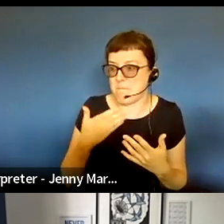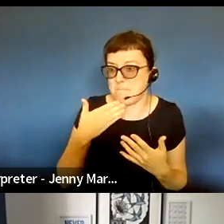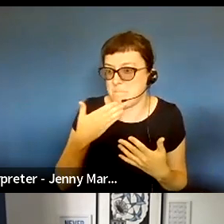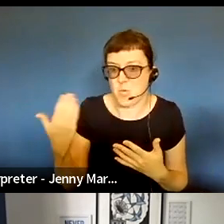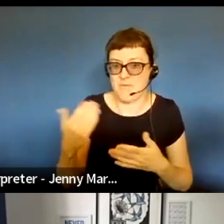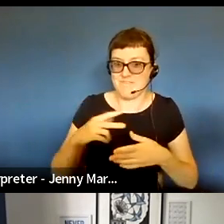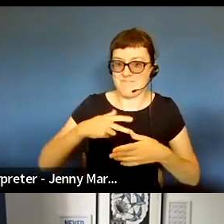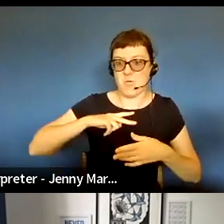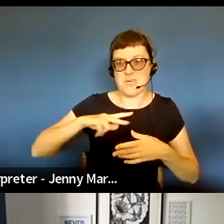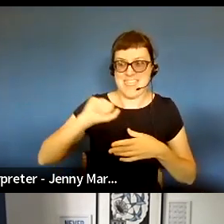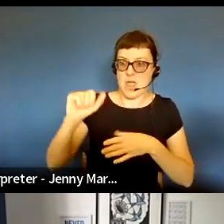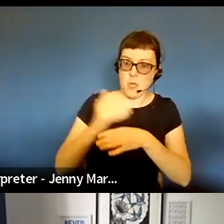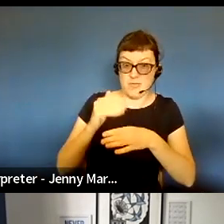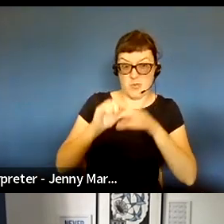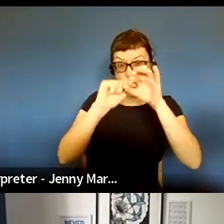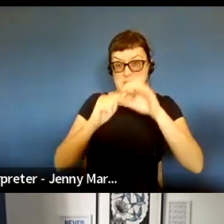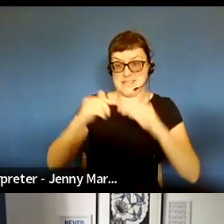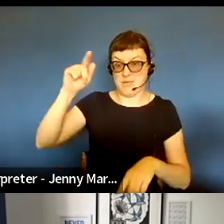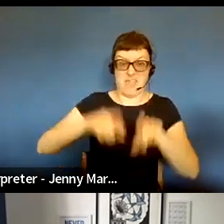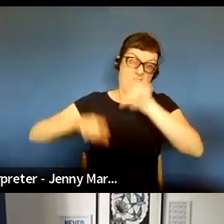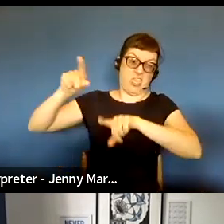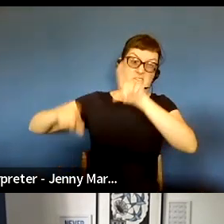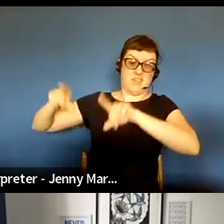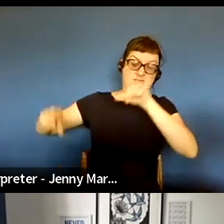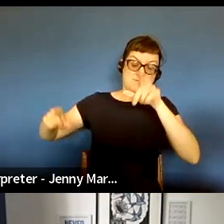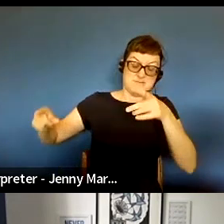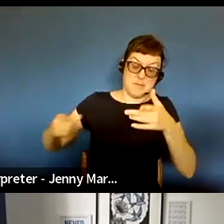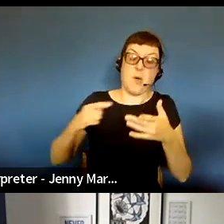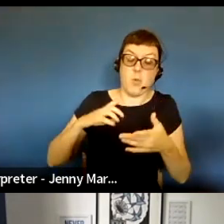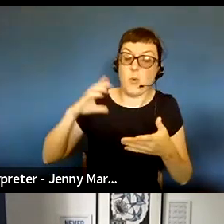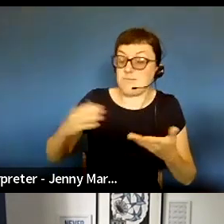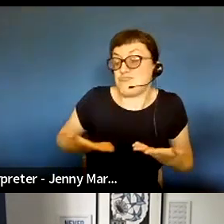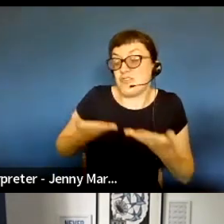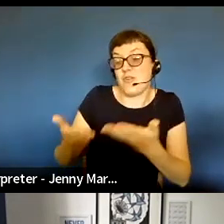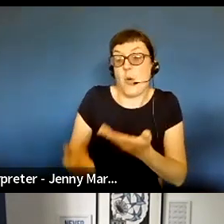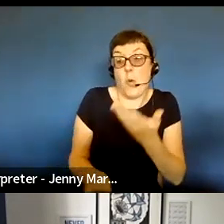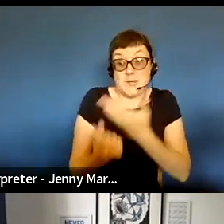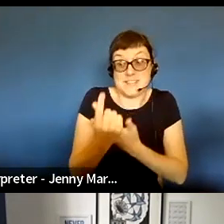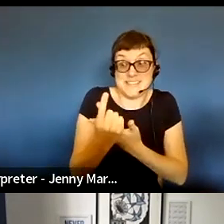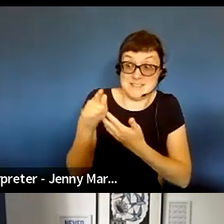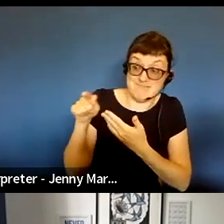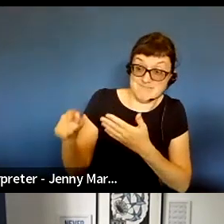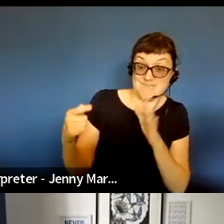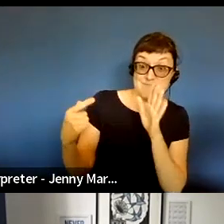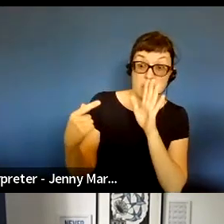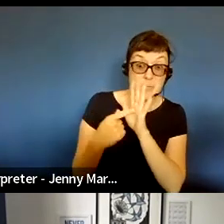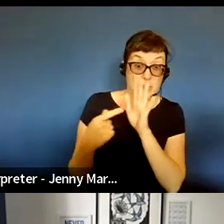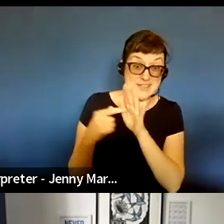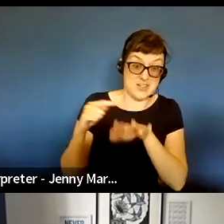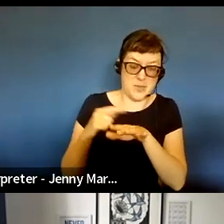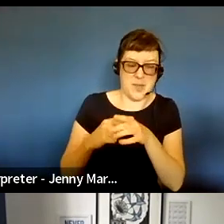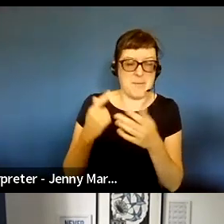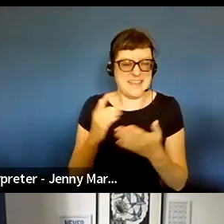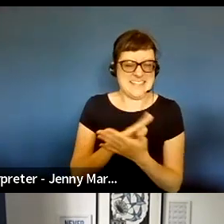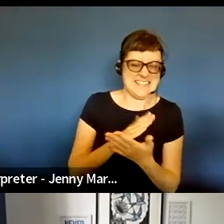into the sort of quality of that work. But actually it's about providing the opportunity at that sort of key pivotal moment and we went backwards and forwards but